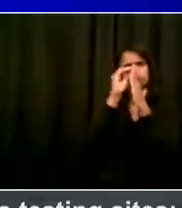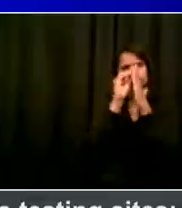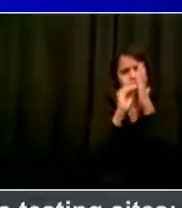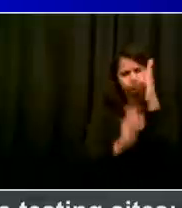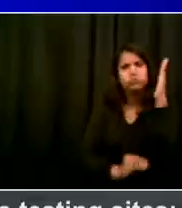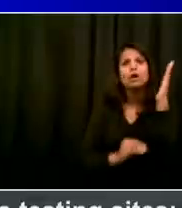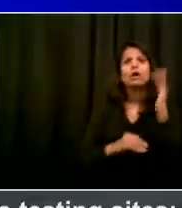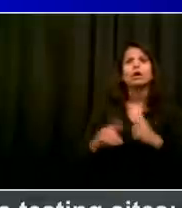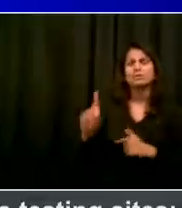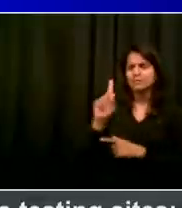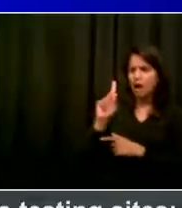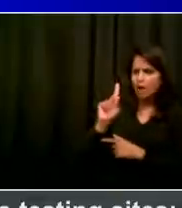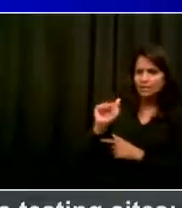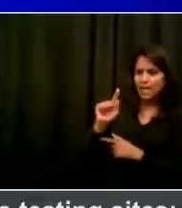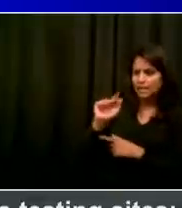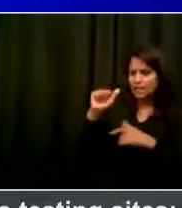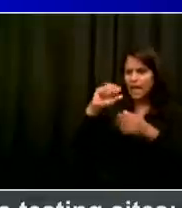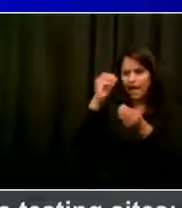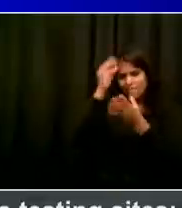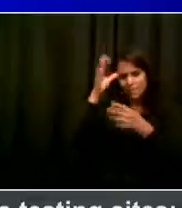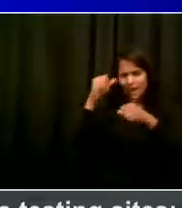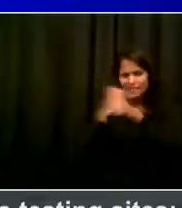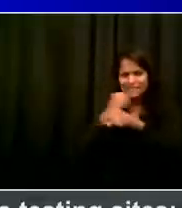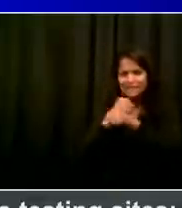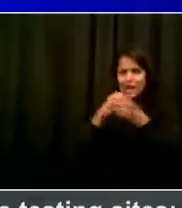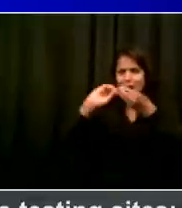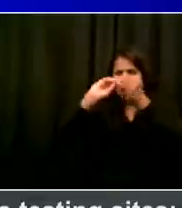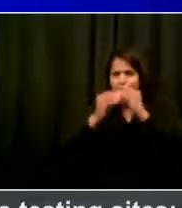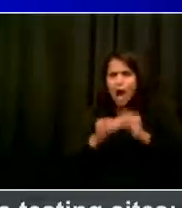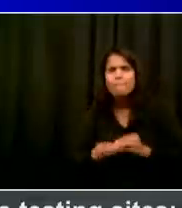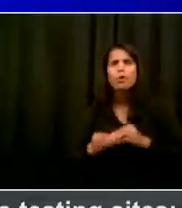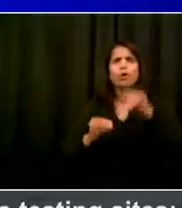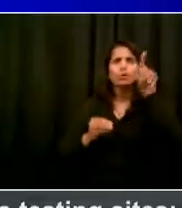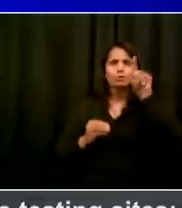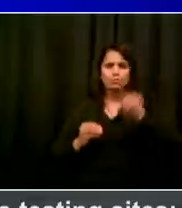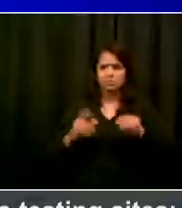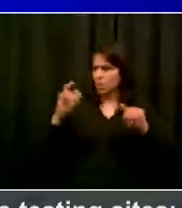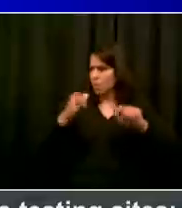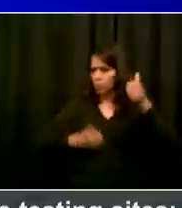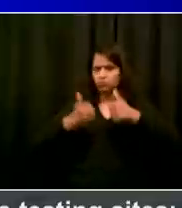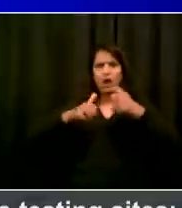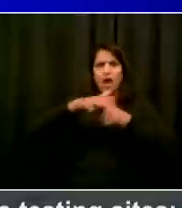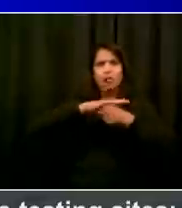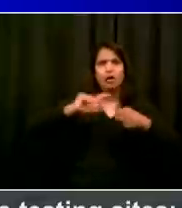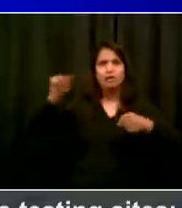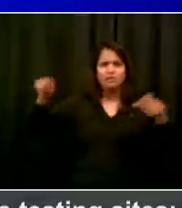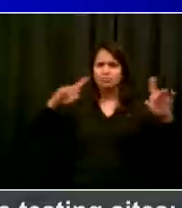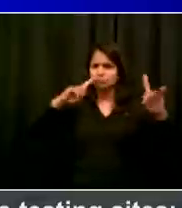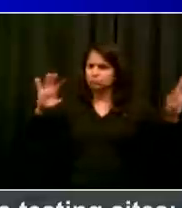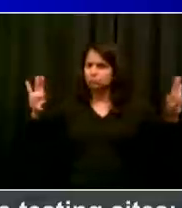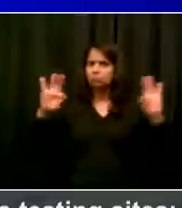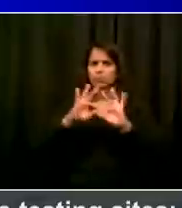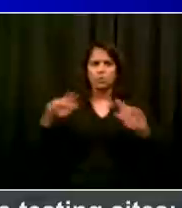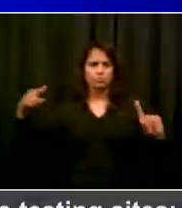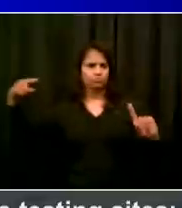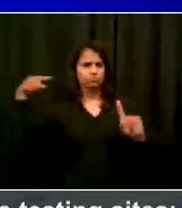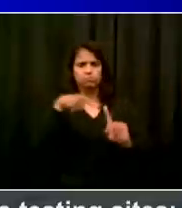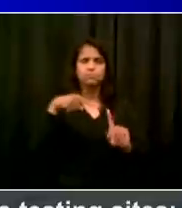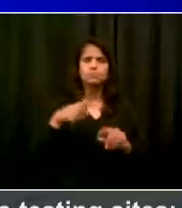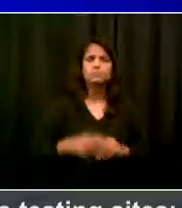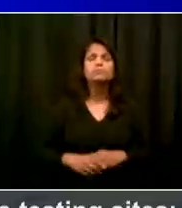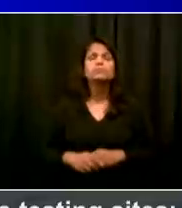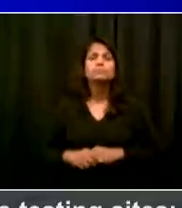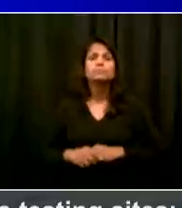they need. So the mayor mentioned the 11 mobile testing sites, rapid testing sites at three health and